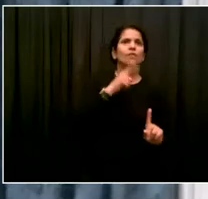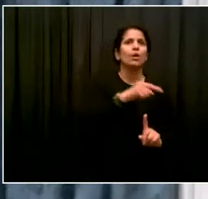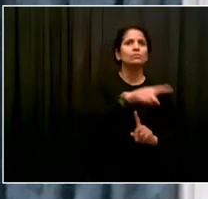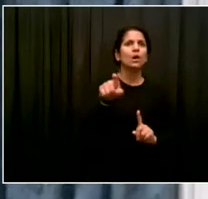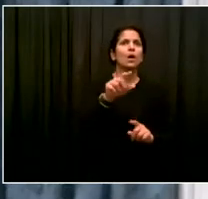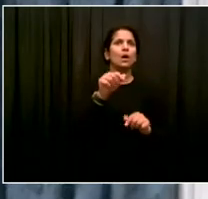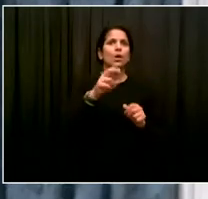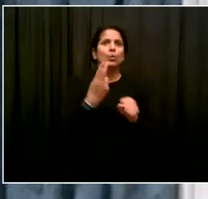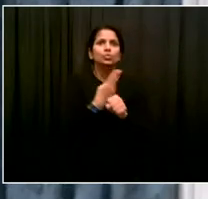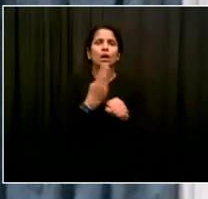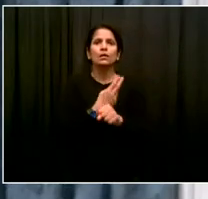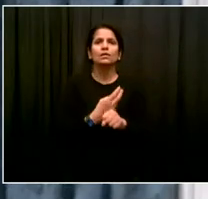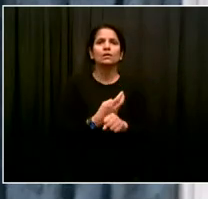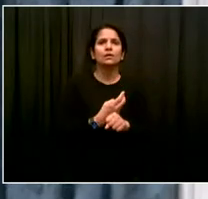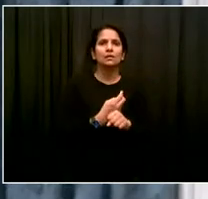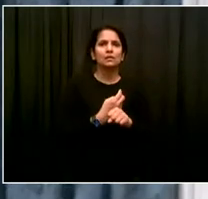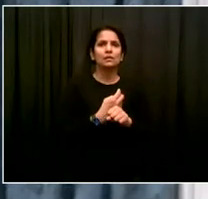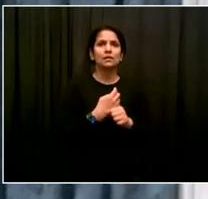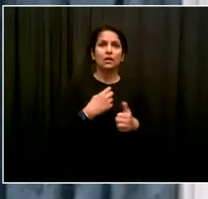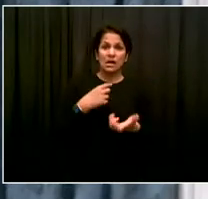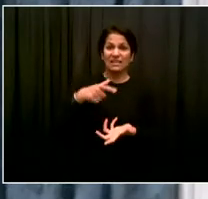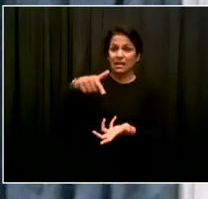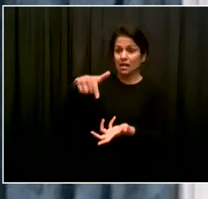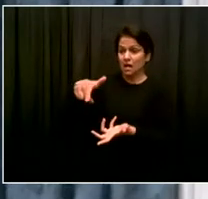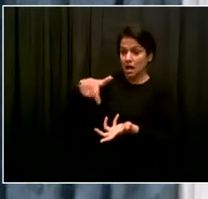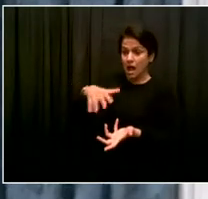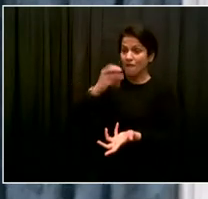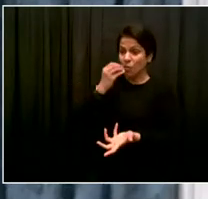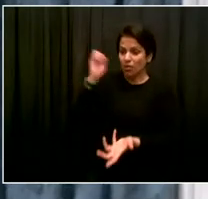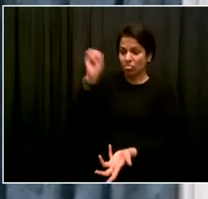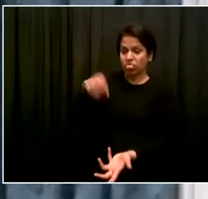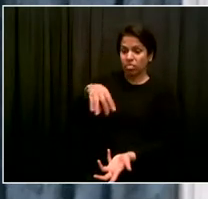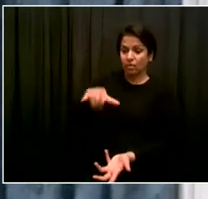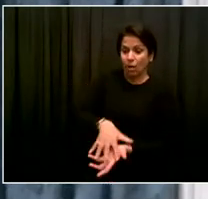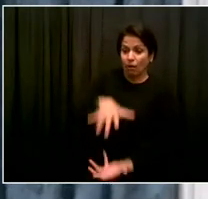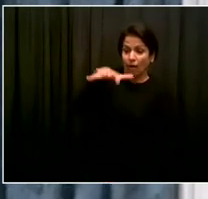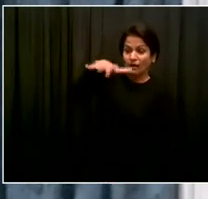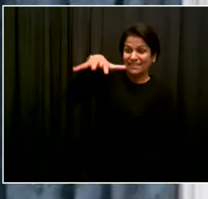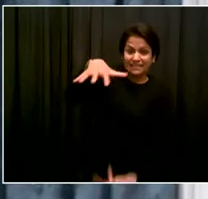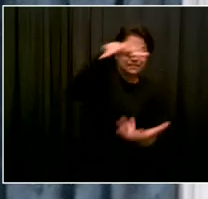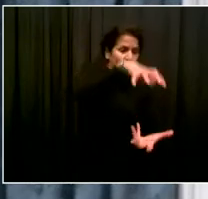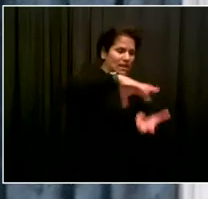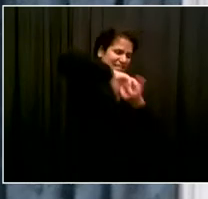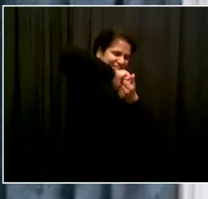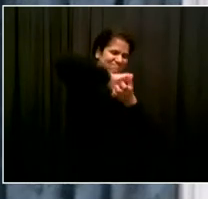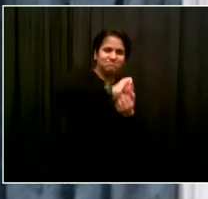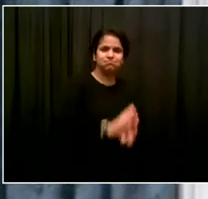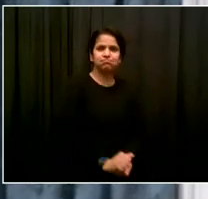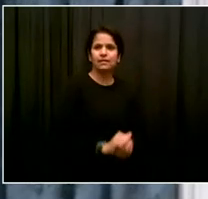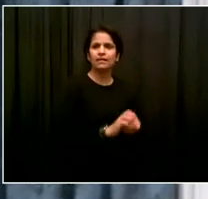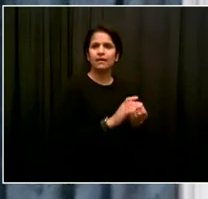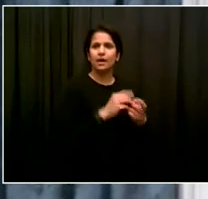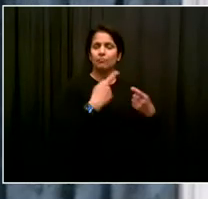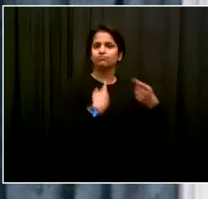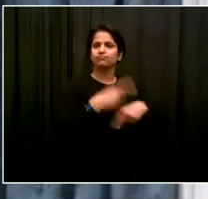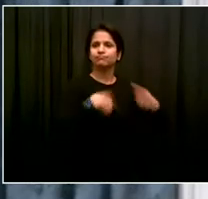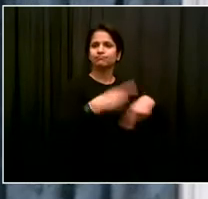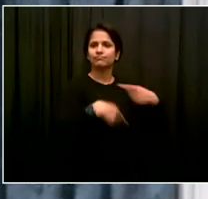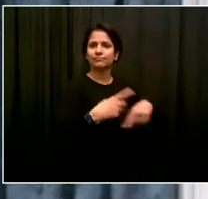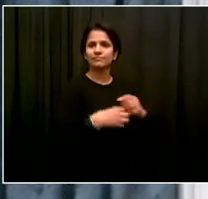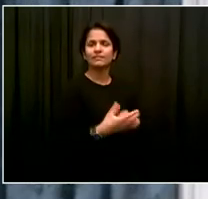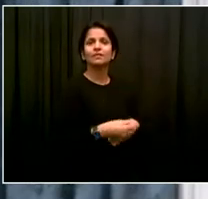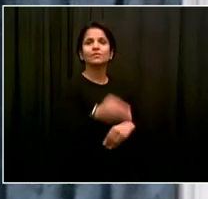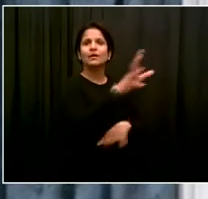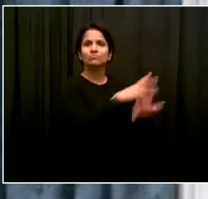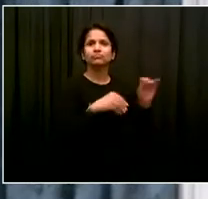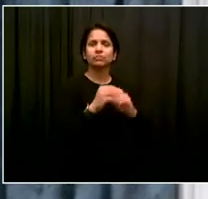It's very exciting. These are great programs and we're committed to make sure that we have these sites available in every community district in the city.